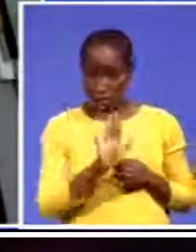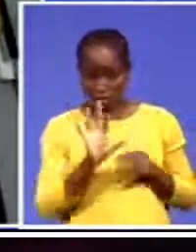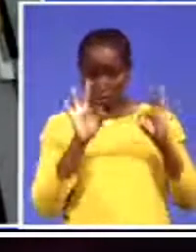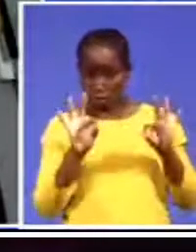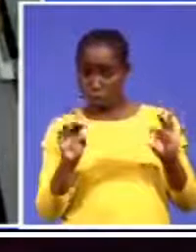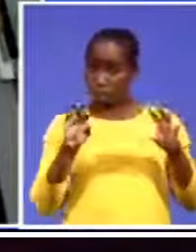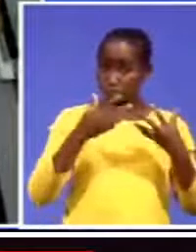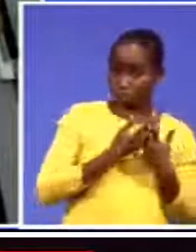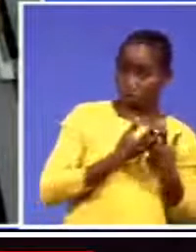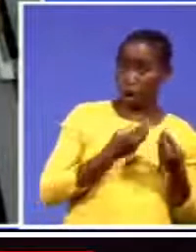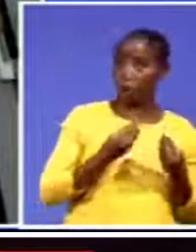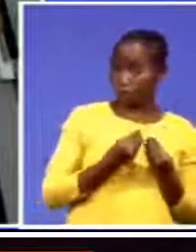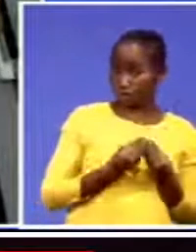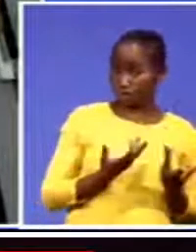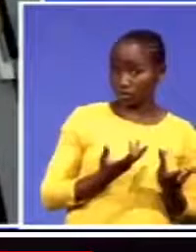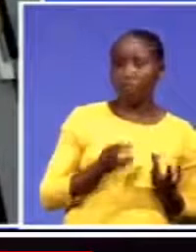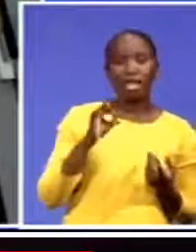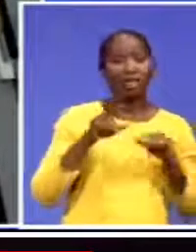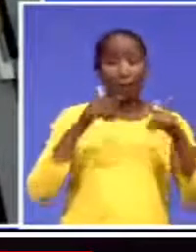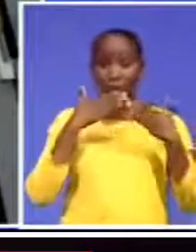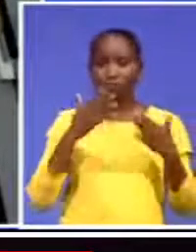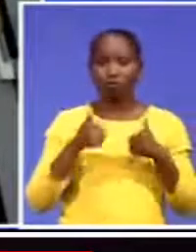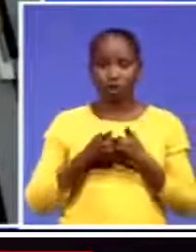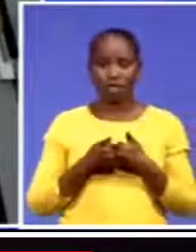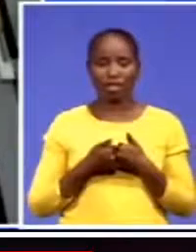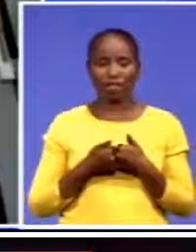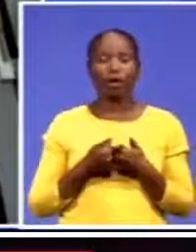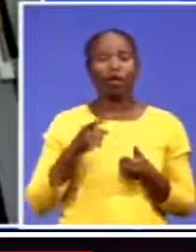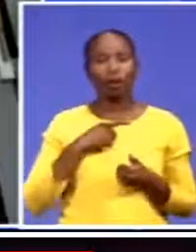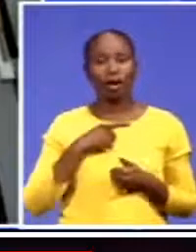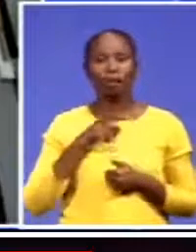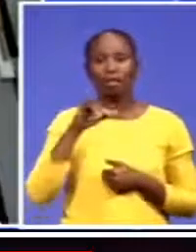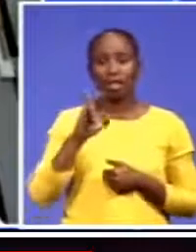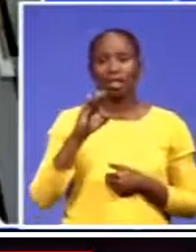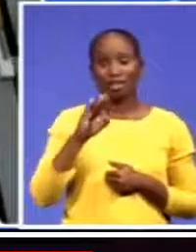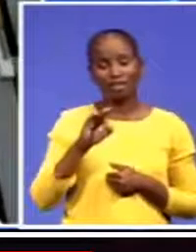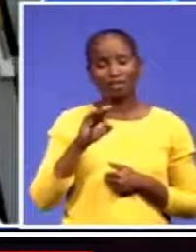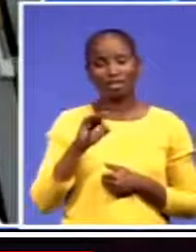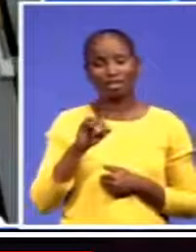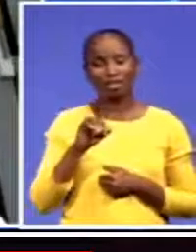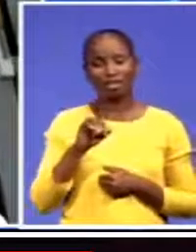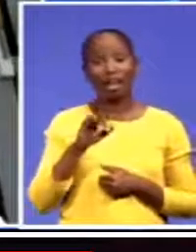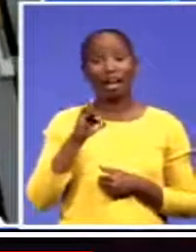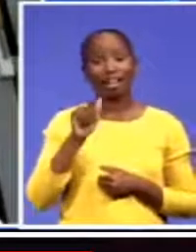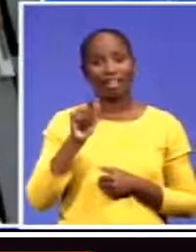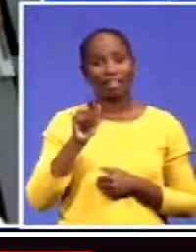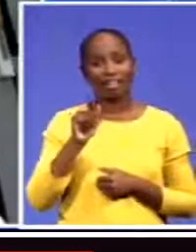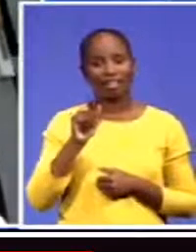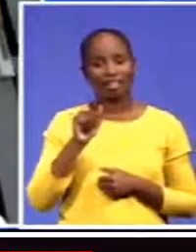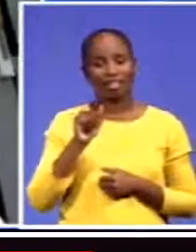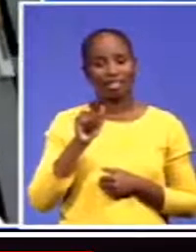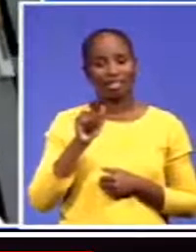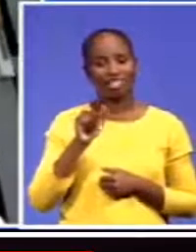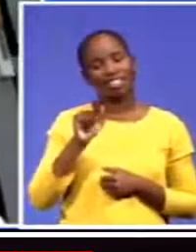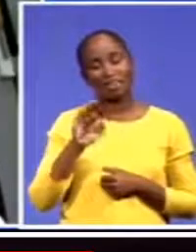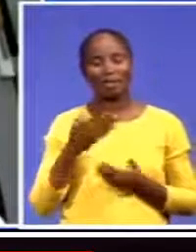there's a challenge. Inter-African trade fair is going to address these... We're to have to end it there, but thank you so much for your